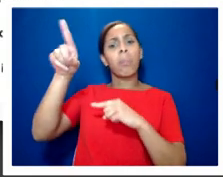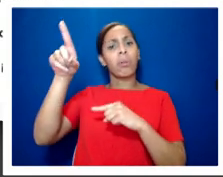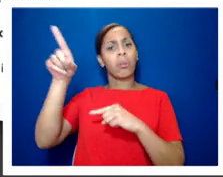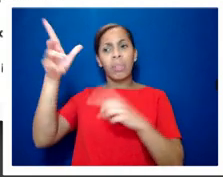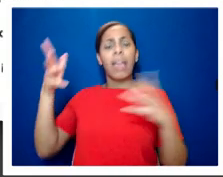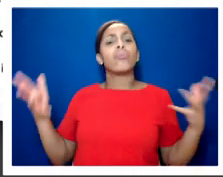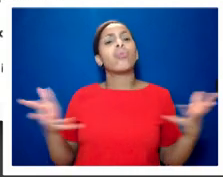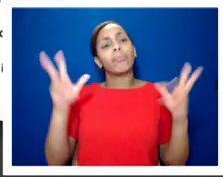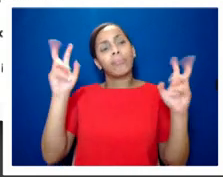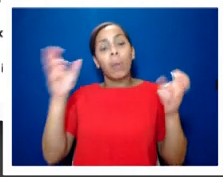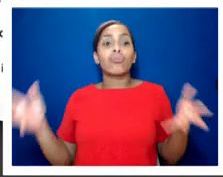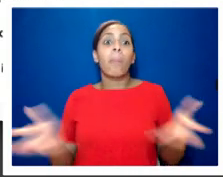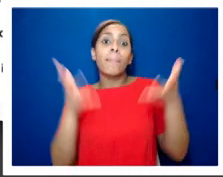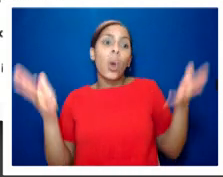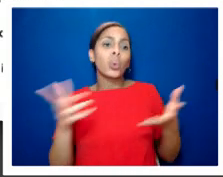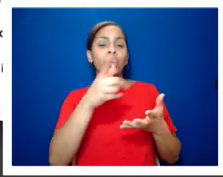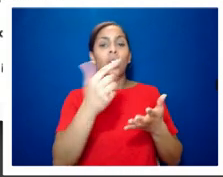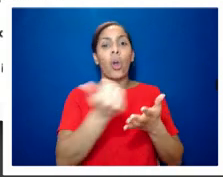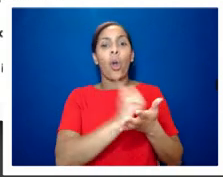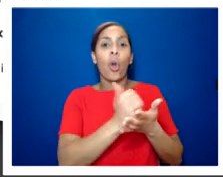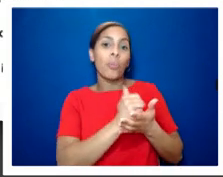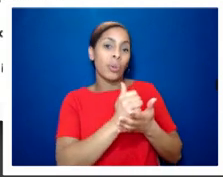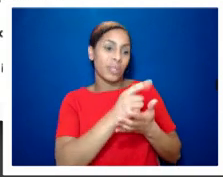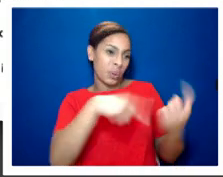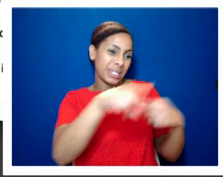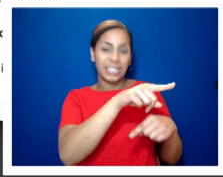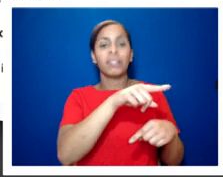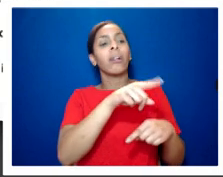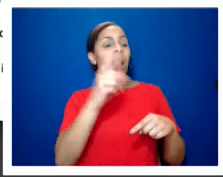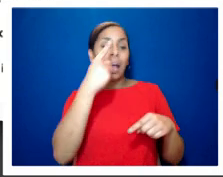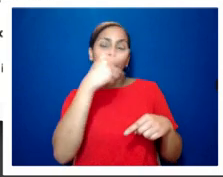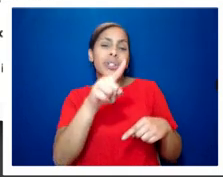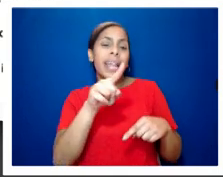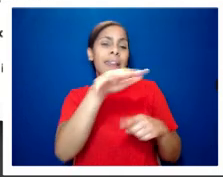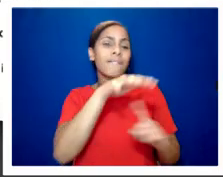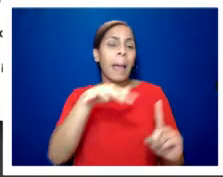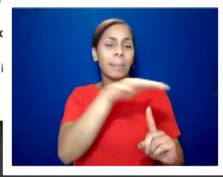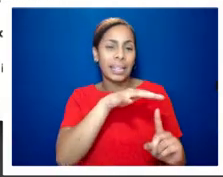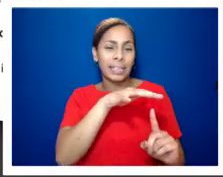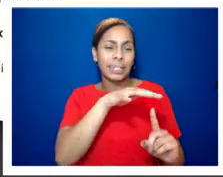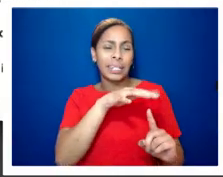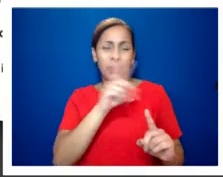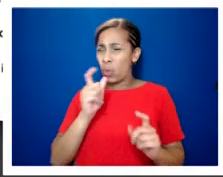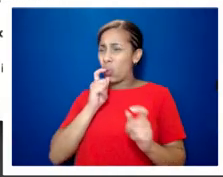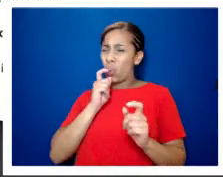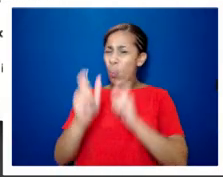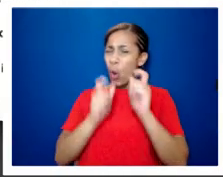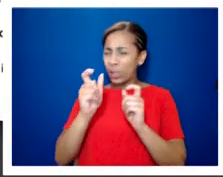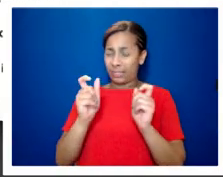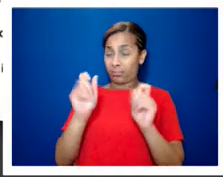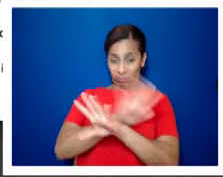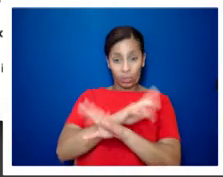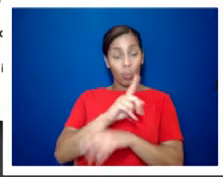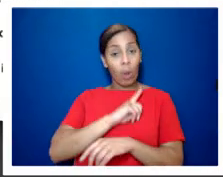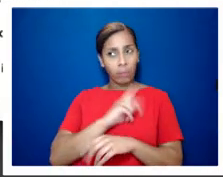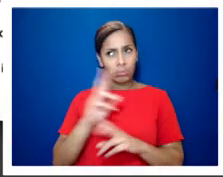homosexuality as a pretended family relationship now that wording is a bit muddled homosexuality is